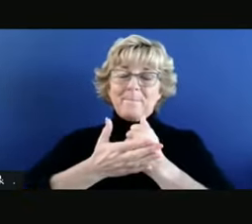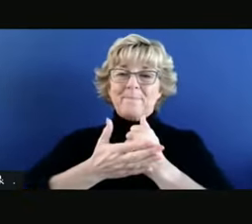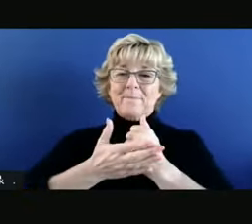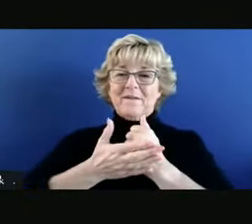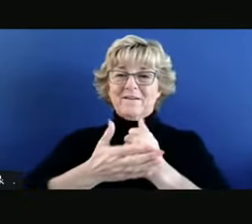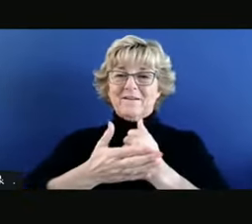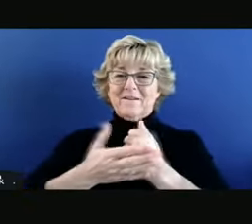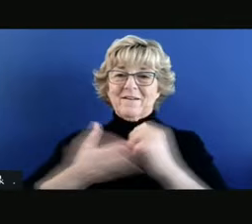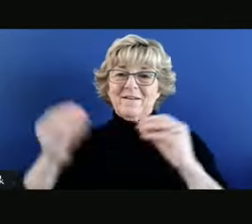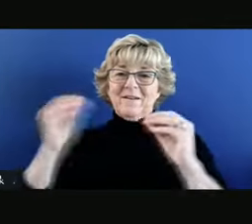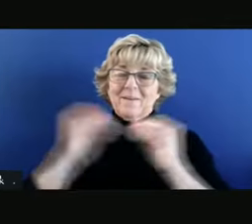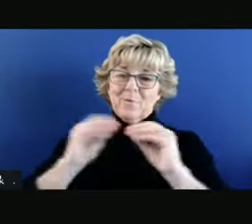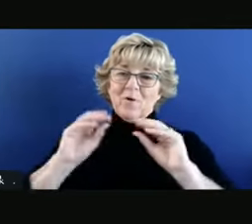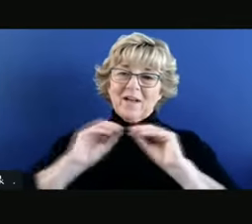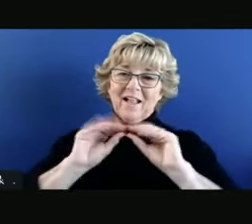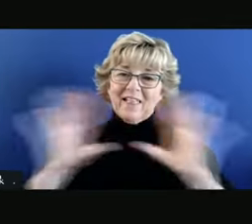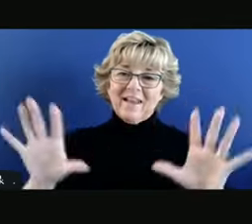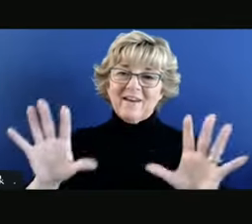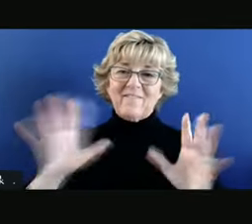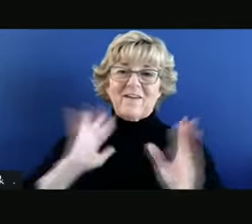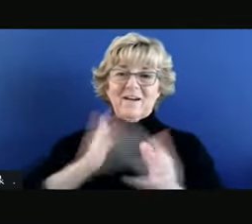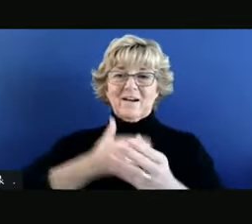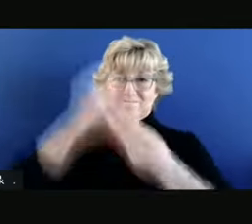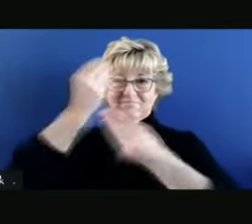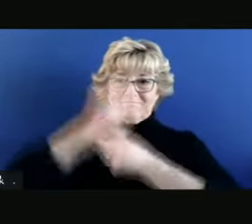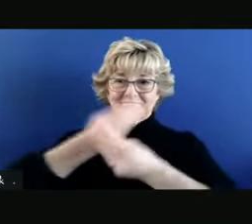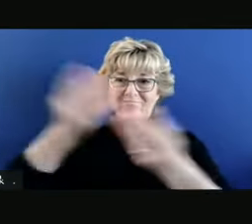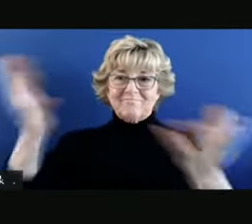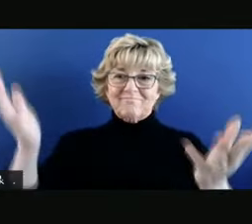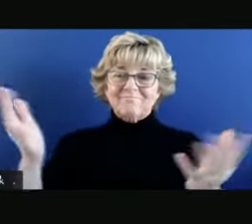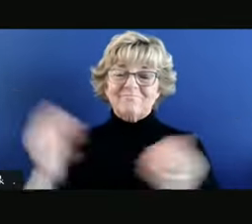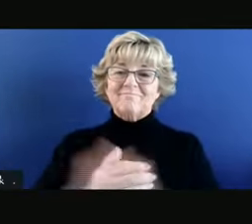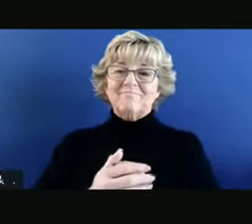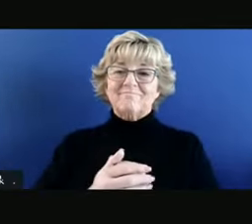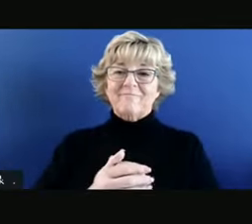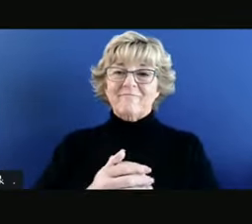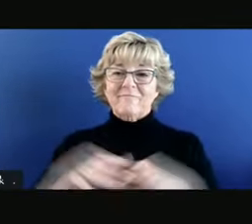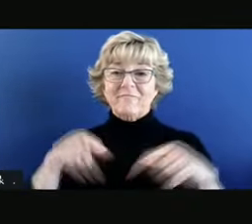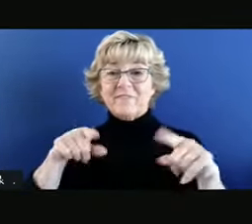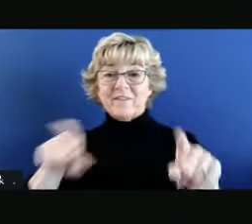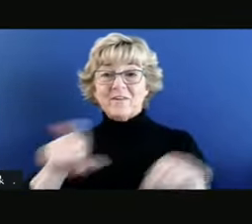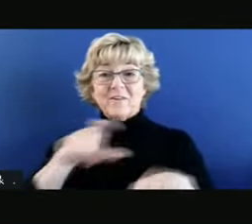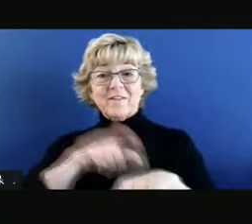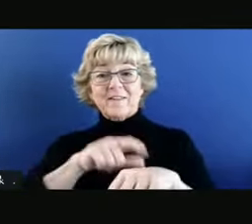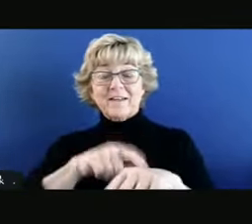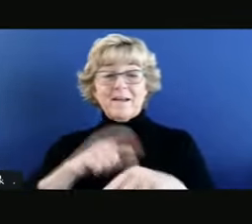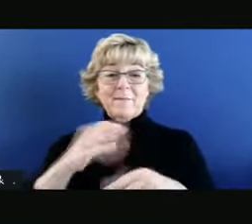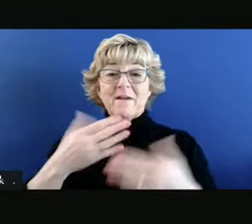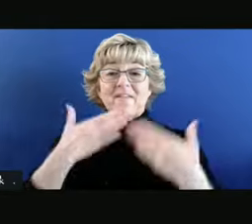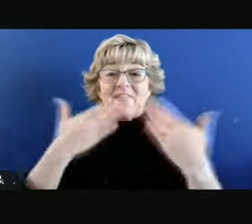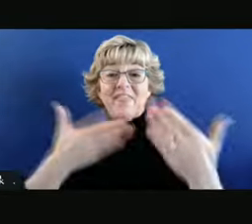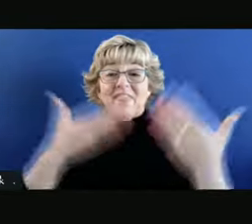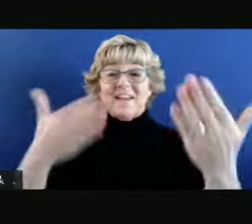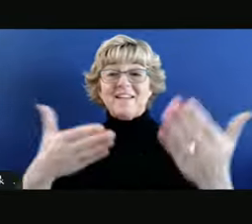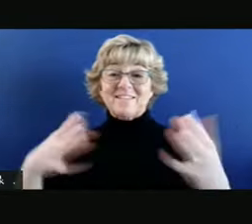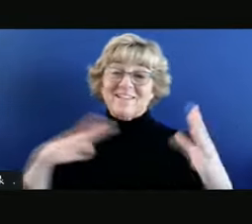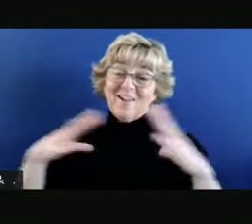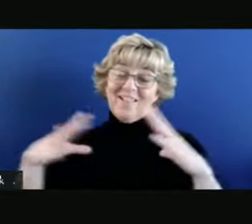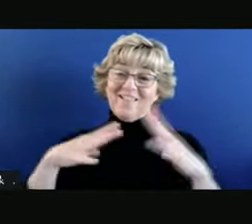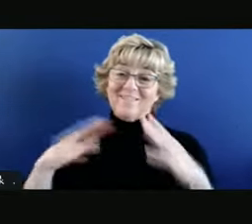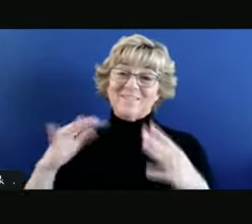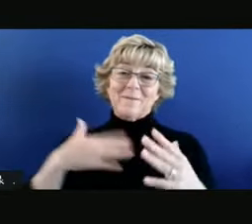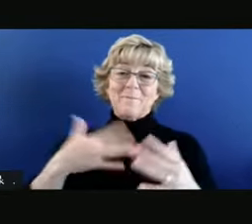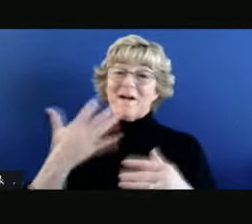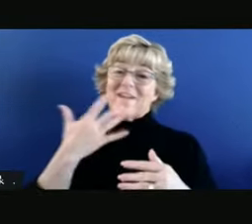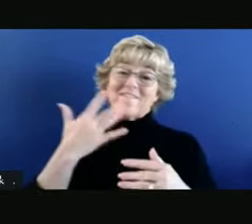a bit more to clarify our message. You know, in a period of thanks and this holiday, yes, indeed my